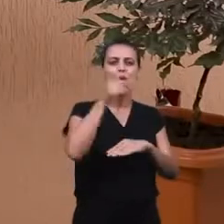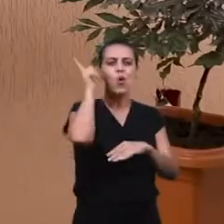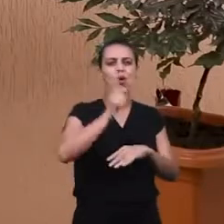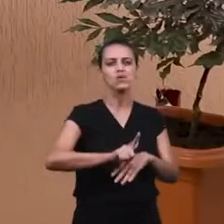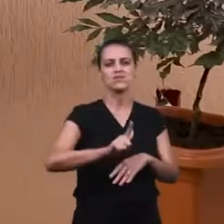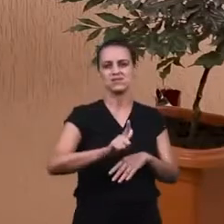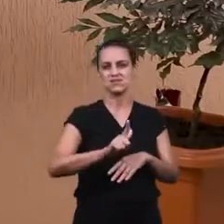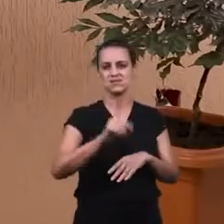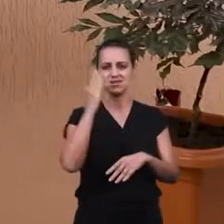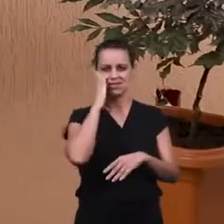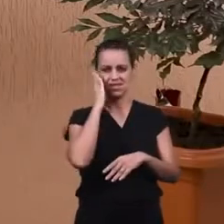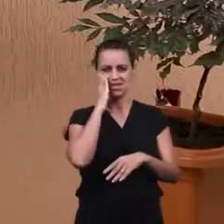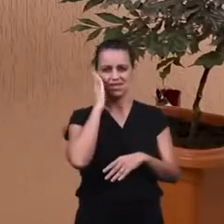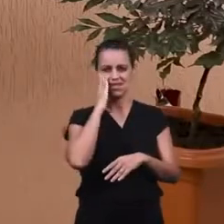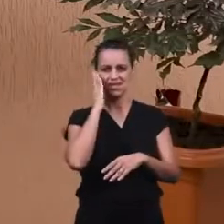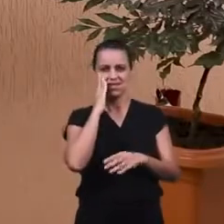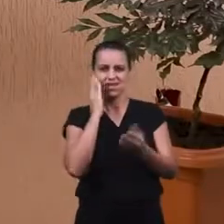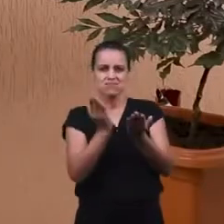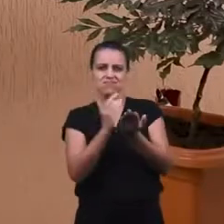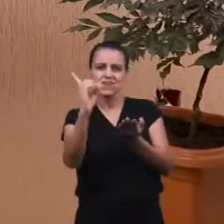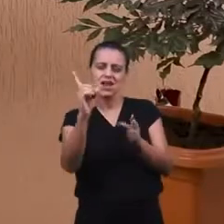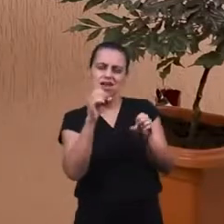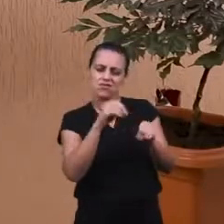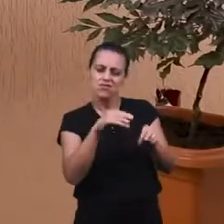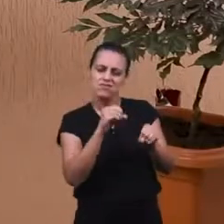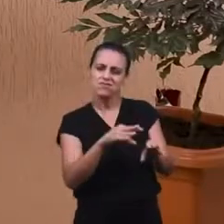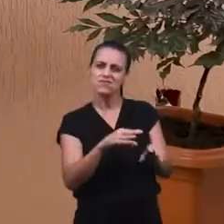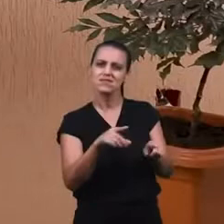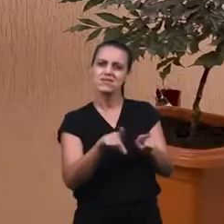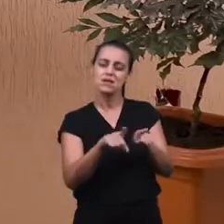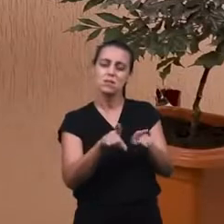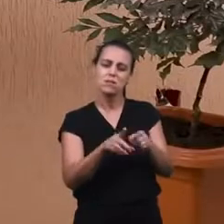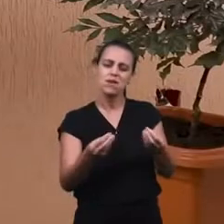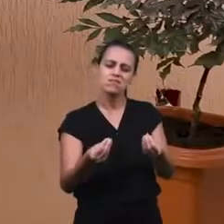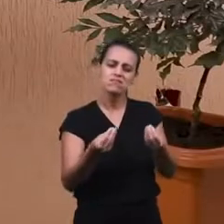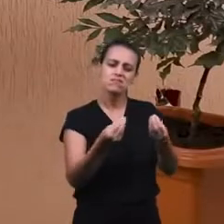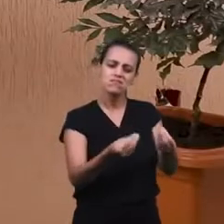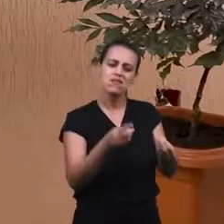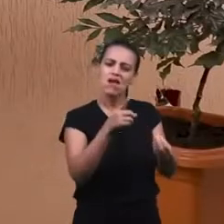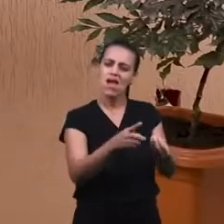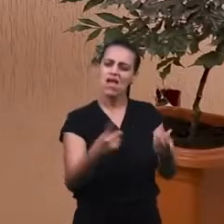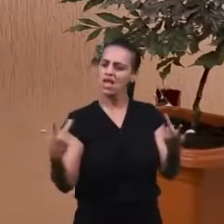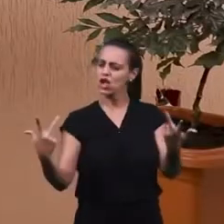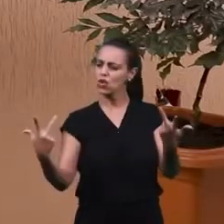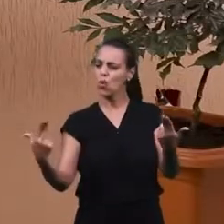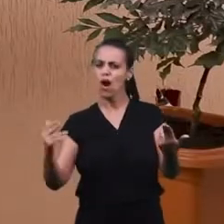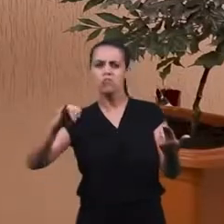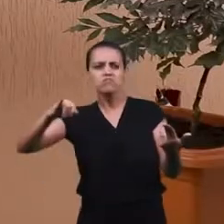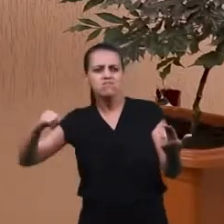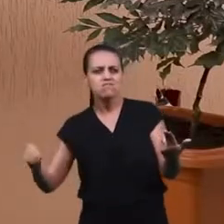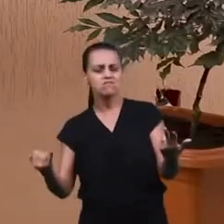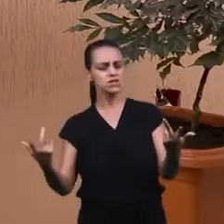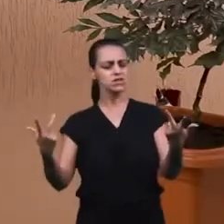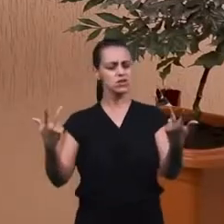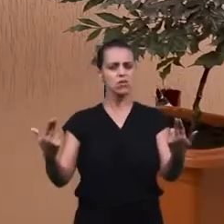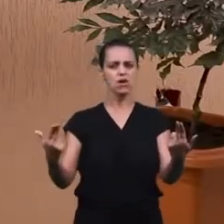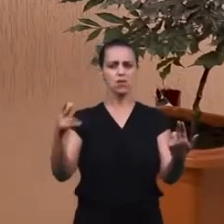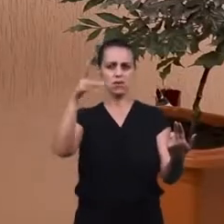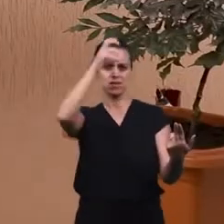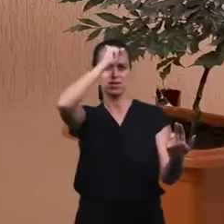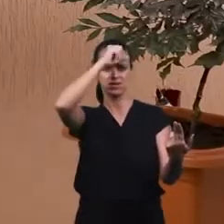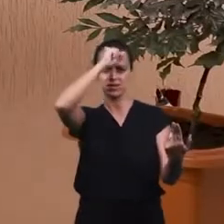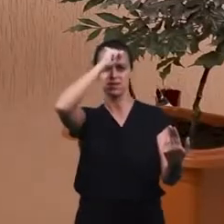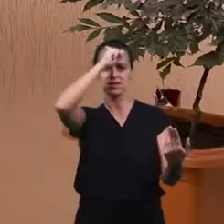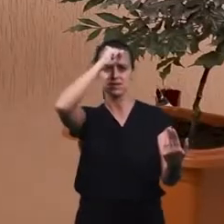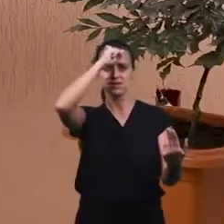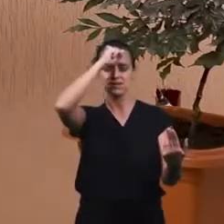Accessible. Offer. These. Brothers. And sisters. The same. Opportunity. To learn. The word. Of the Lord.